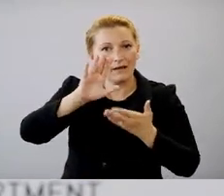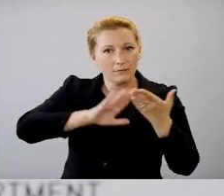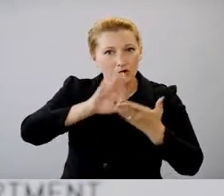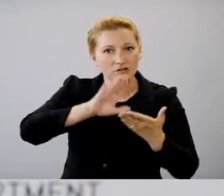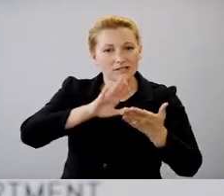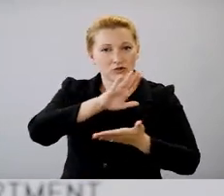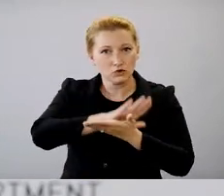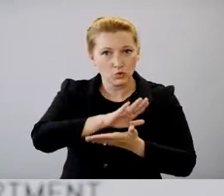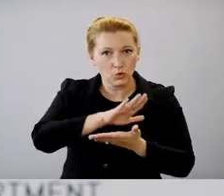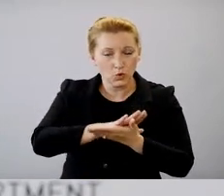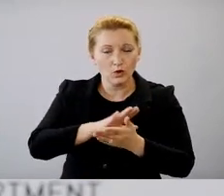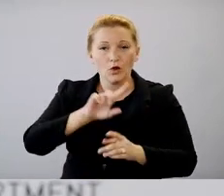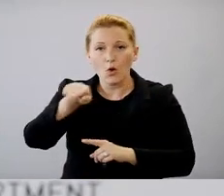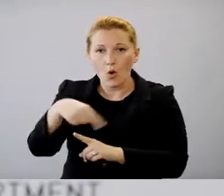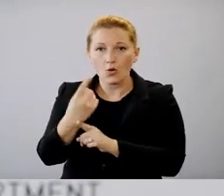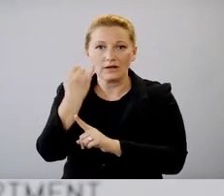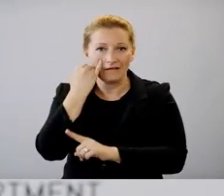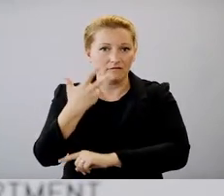a mask.